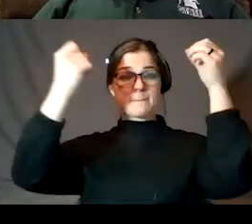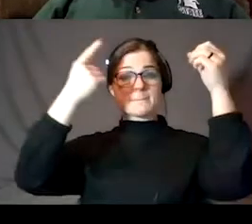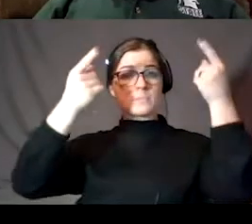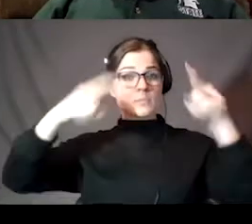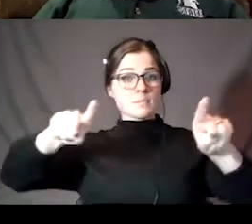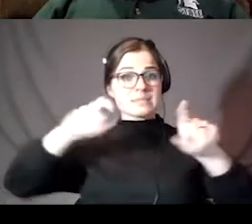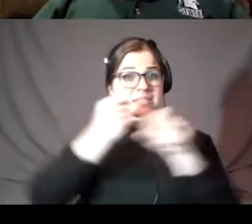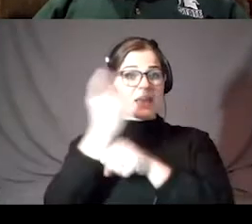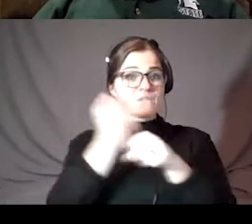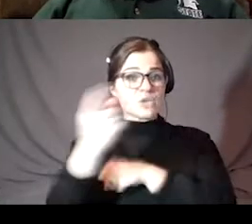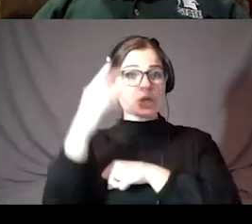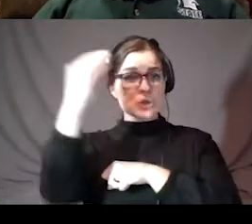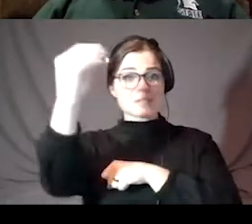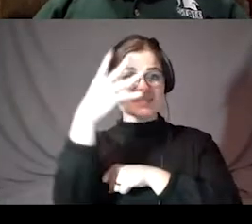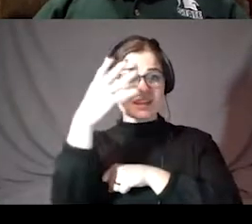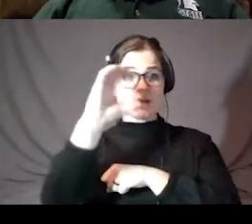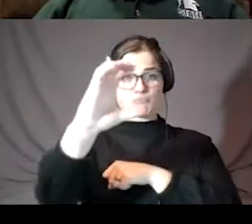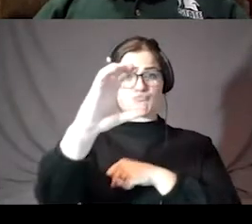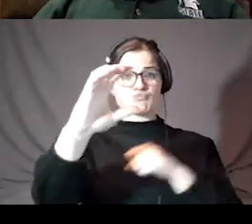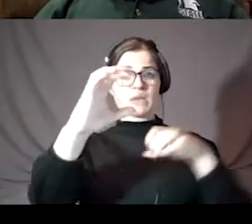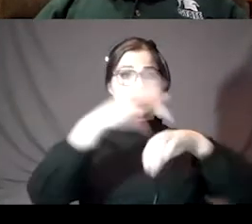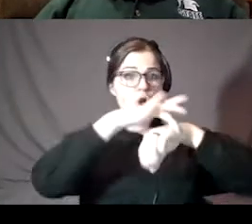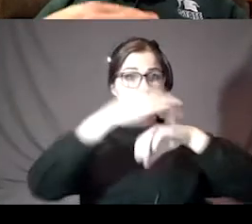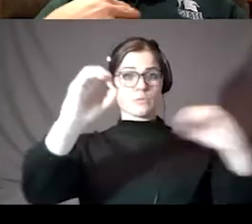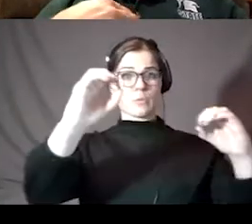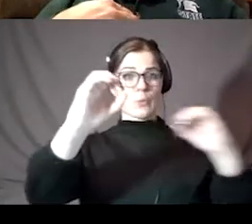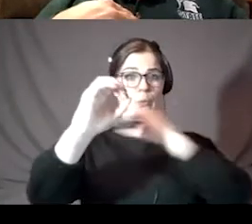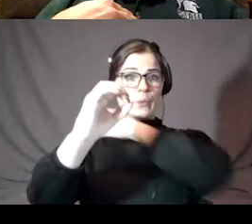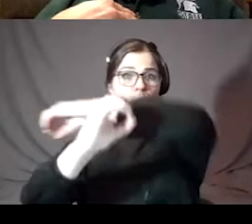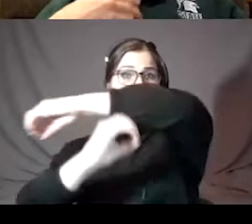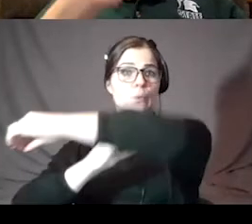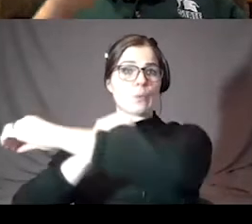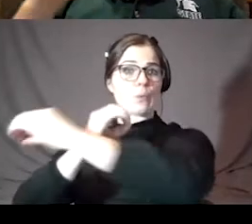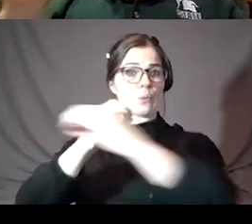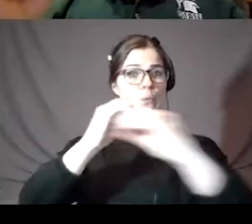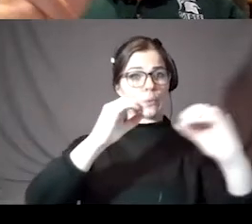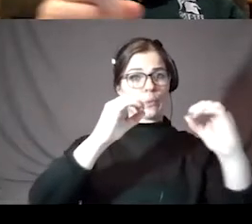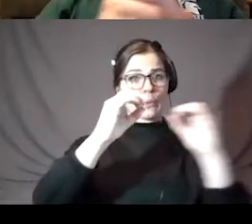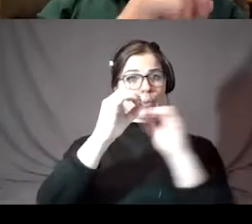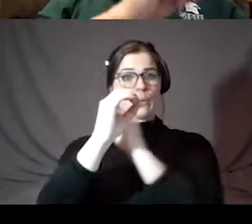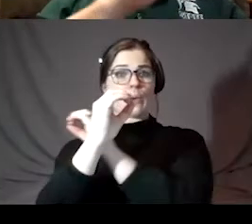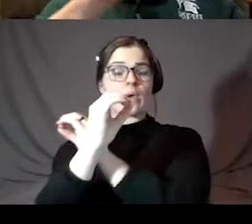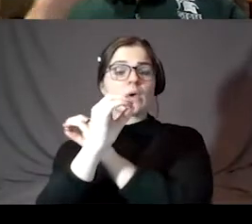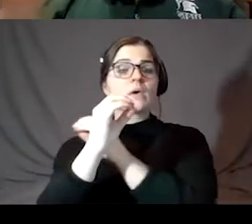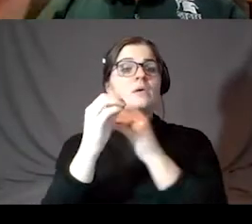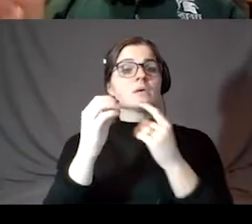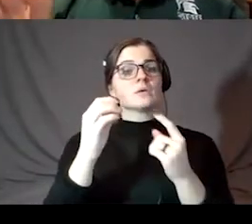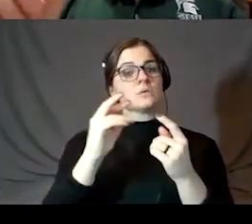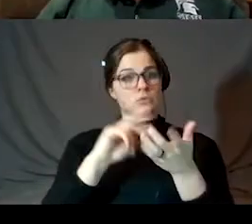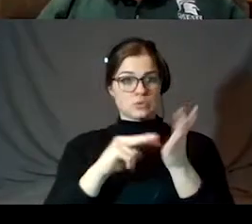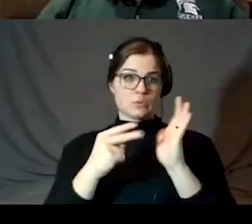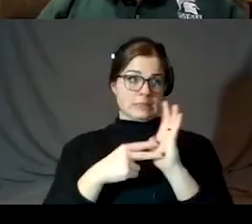the earth goes around the sun. That's how we define a year. That means from our perspective, the sun goes around us